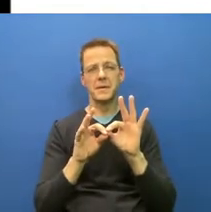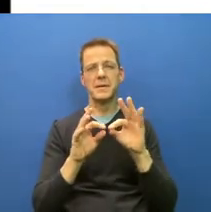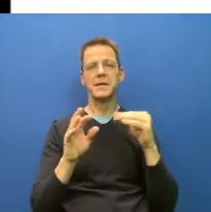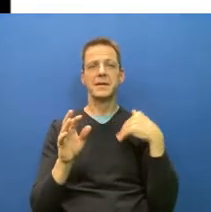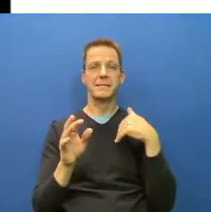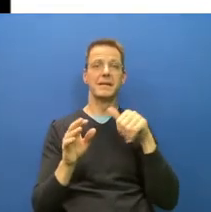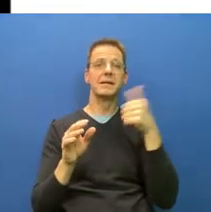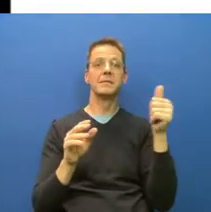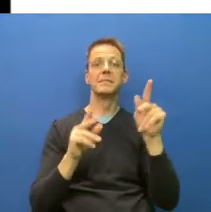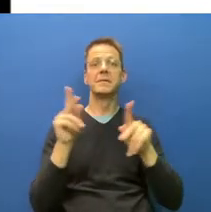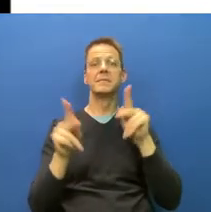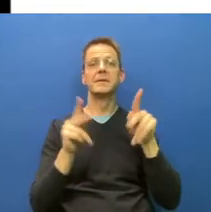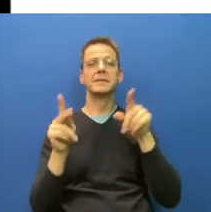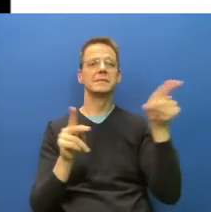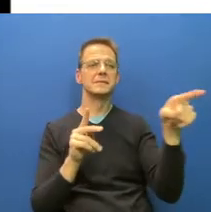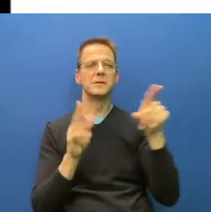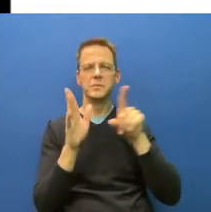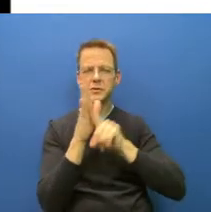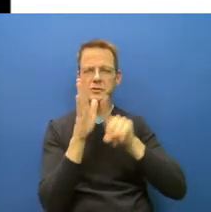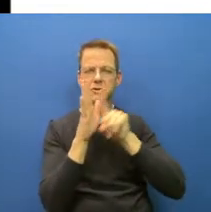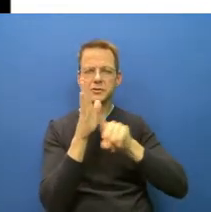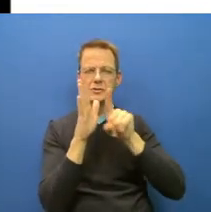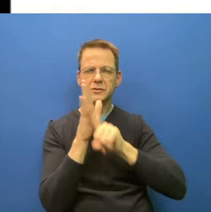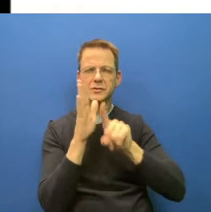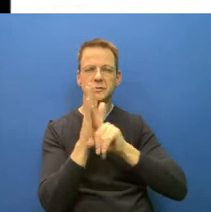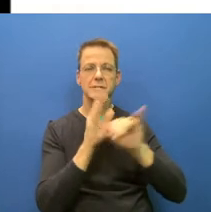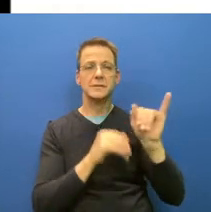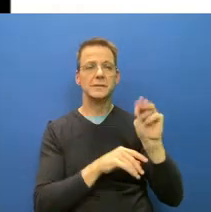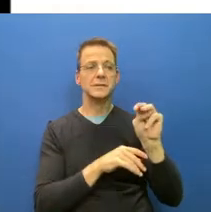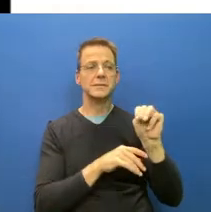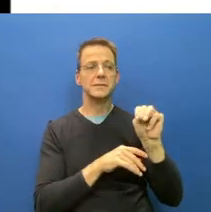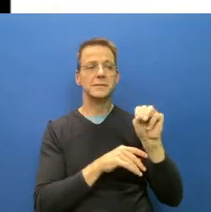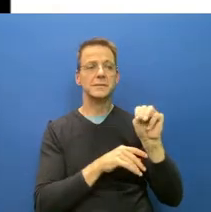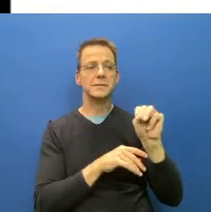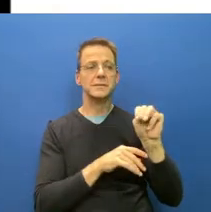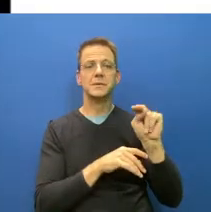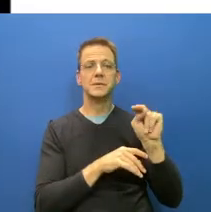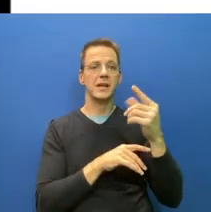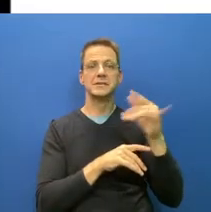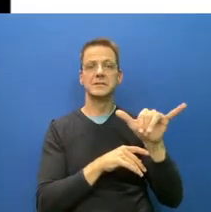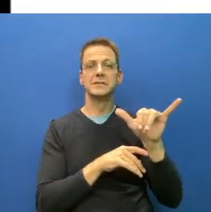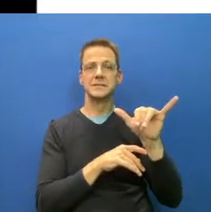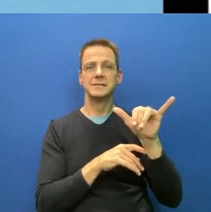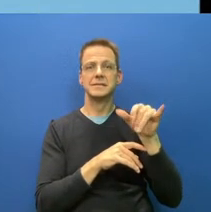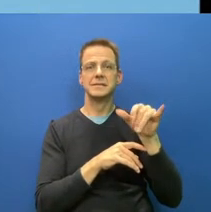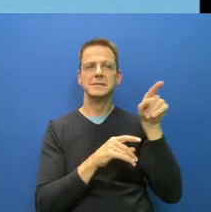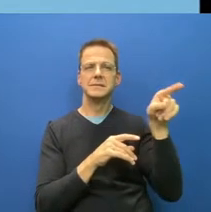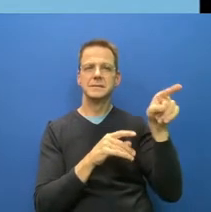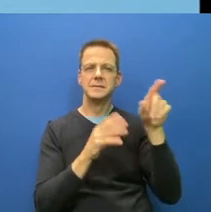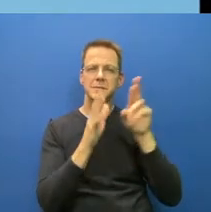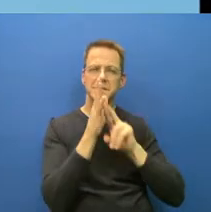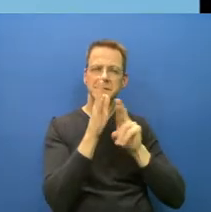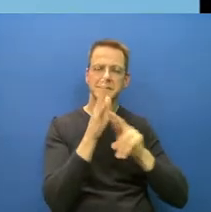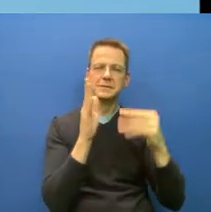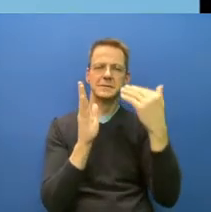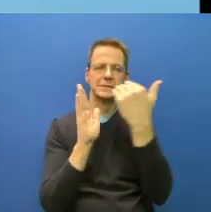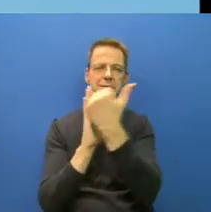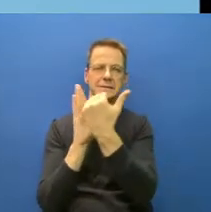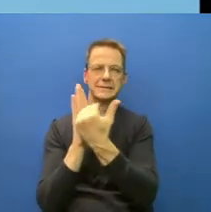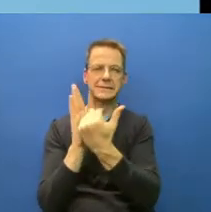a list of reasons why SARS-CoV-2 is going to be a threat to us for the long term. And I encourage everyone to read this if you can.